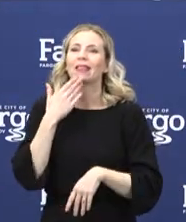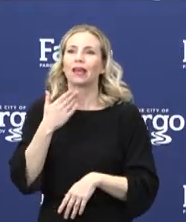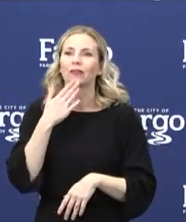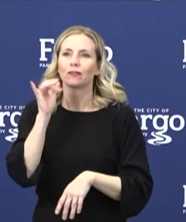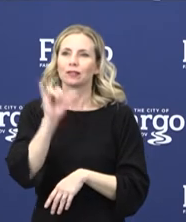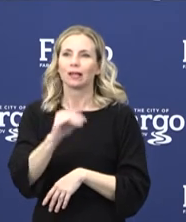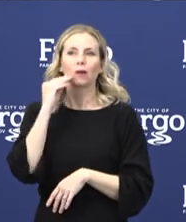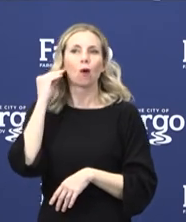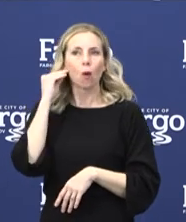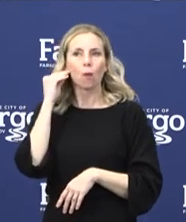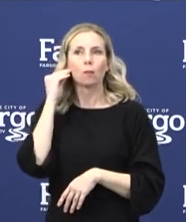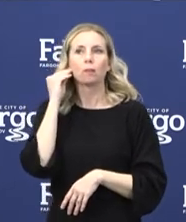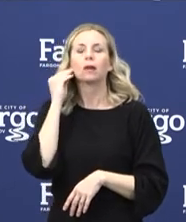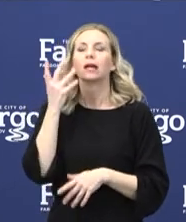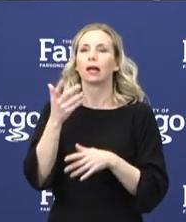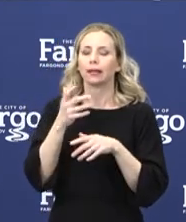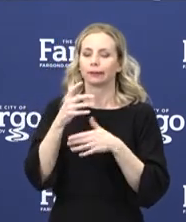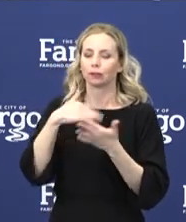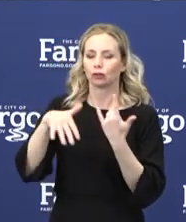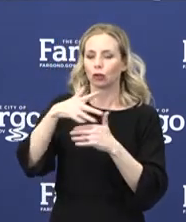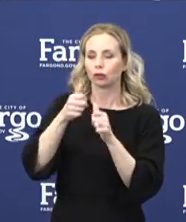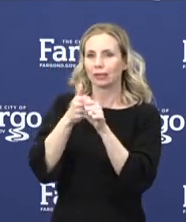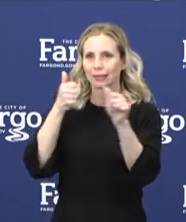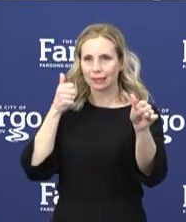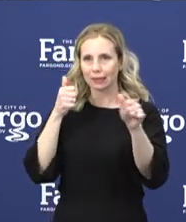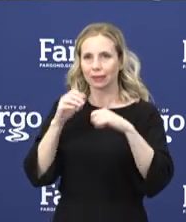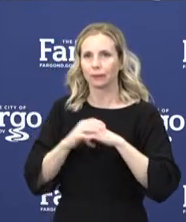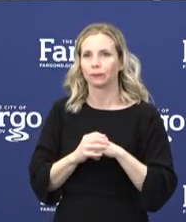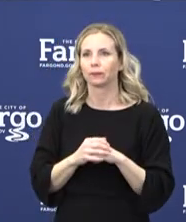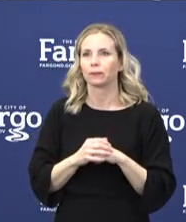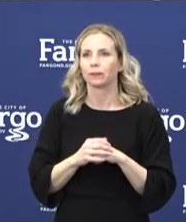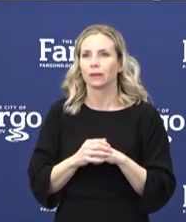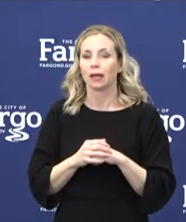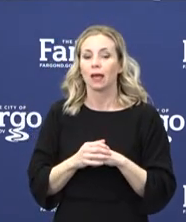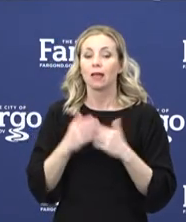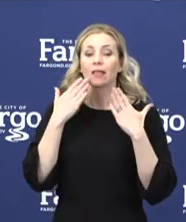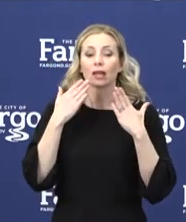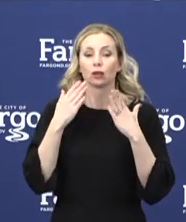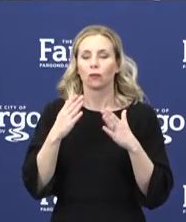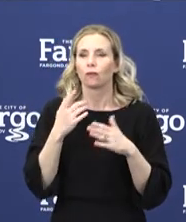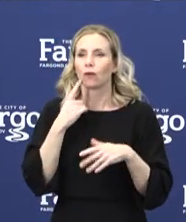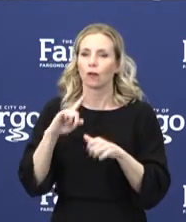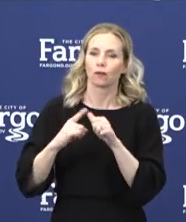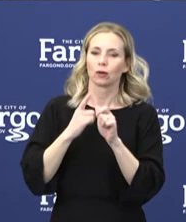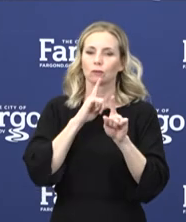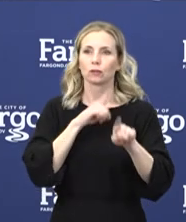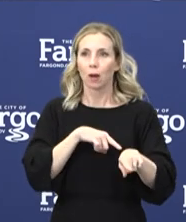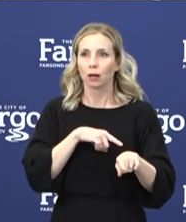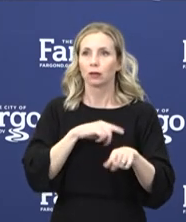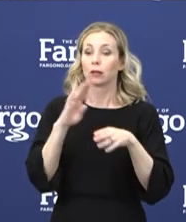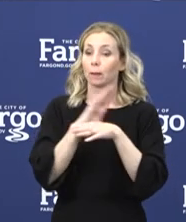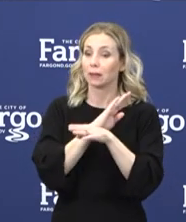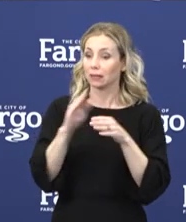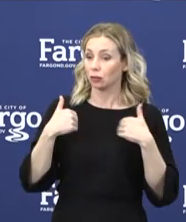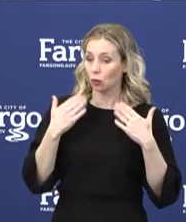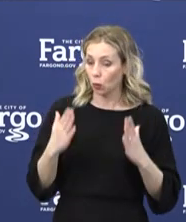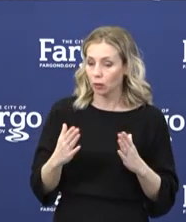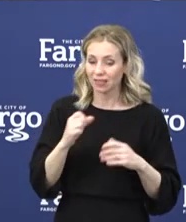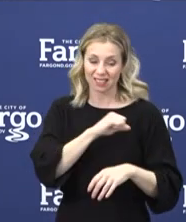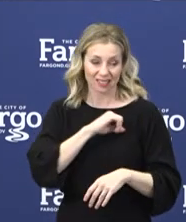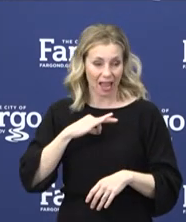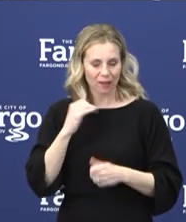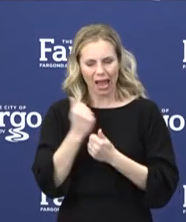and socially distancing. And a special thank you, as always, to our first responders, health care workers, as well as business owners and staff that are patiently waiting to reopen.